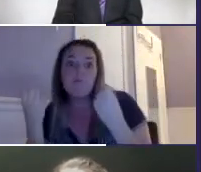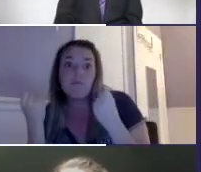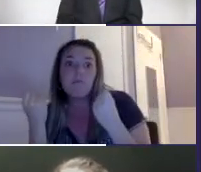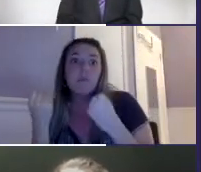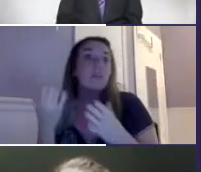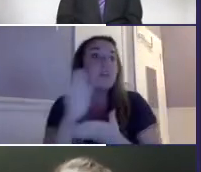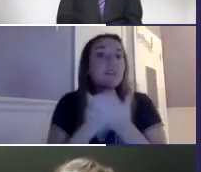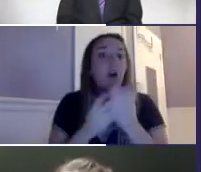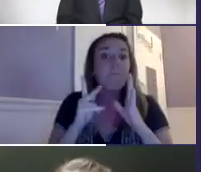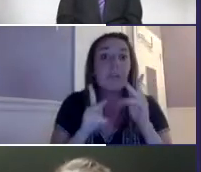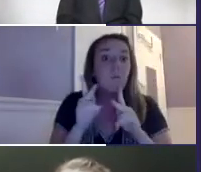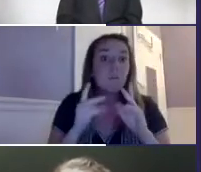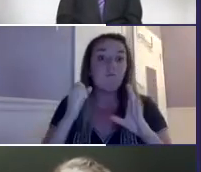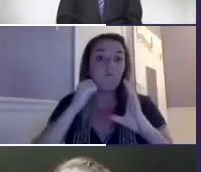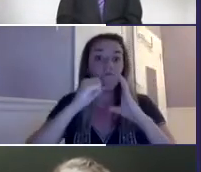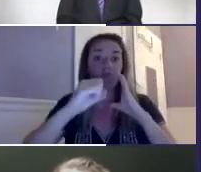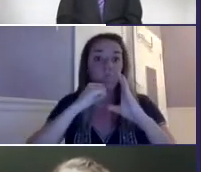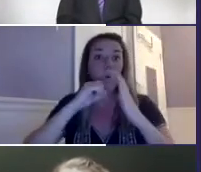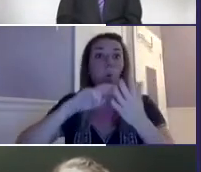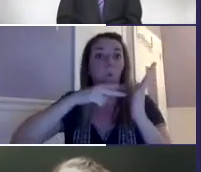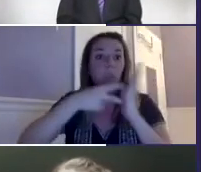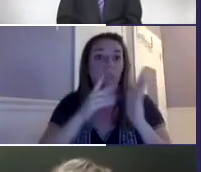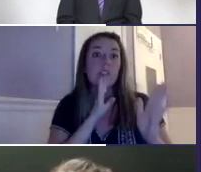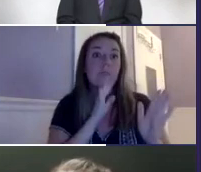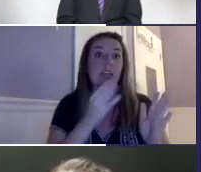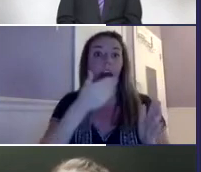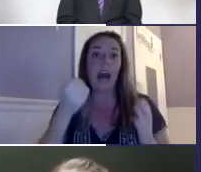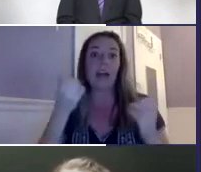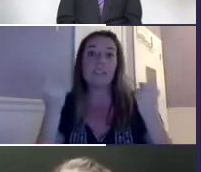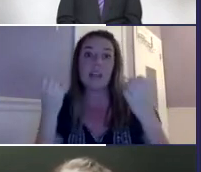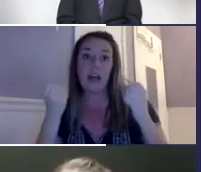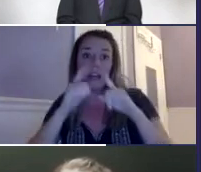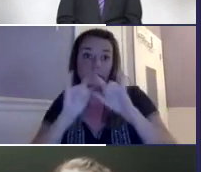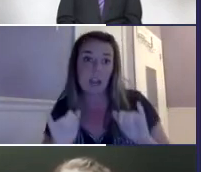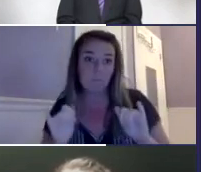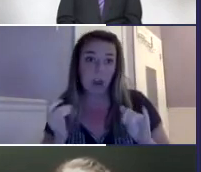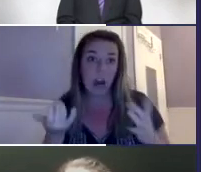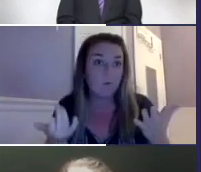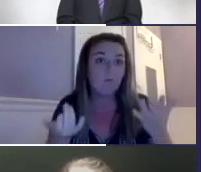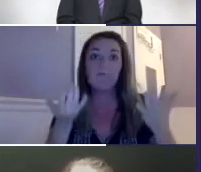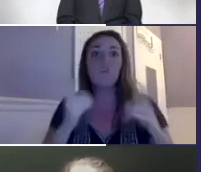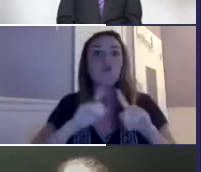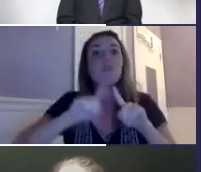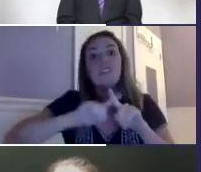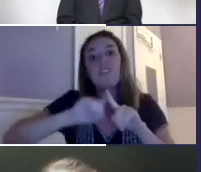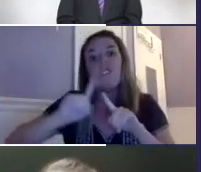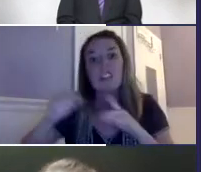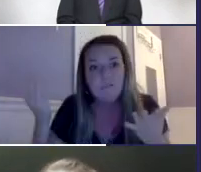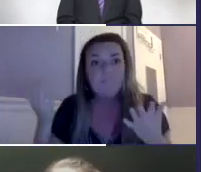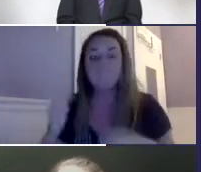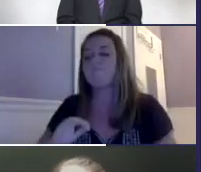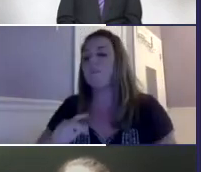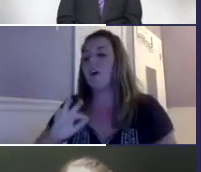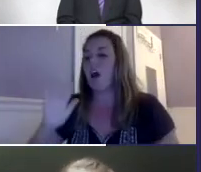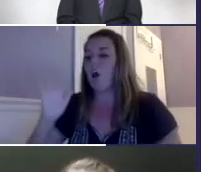some people sign only, some people simcom and use a mix of the two. That means some people speak and sign at the same time.